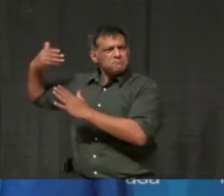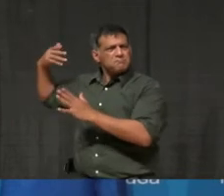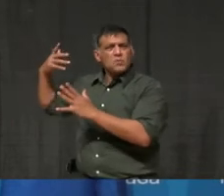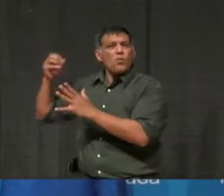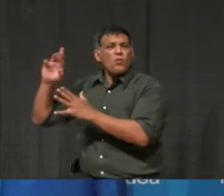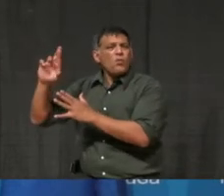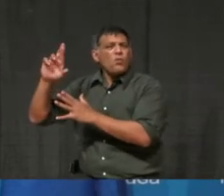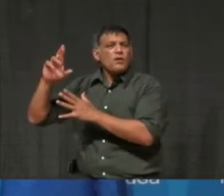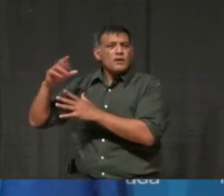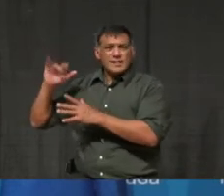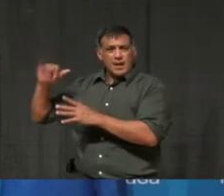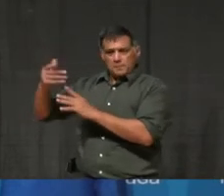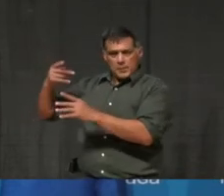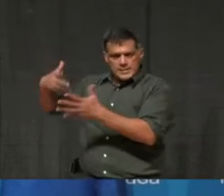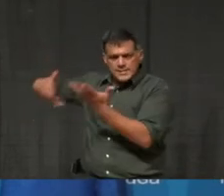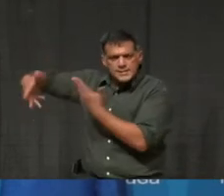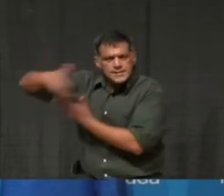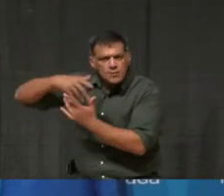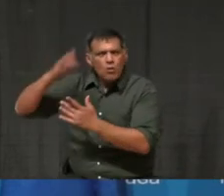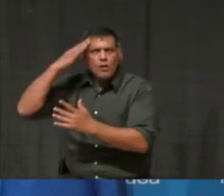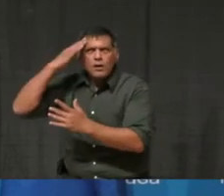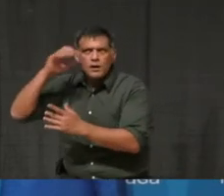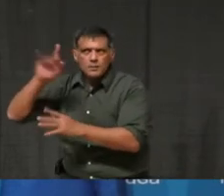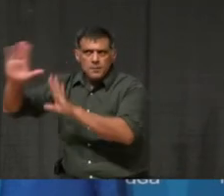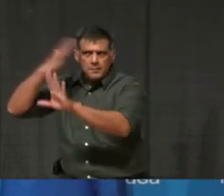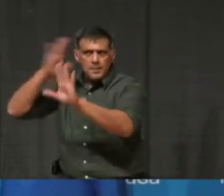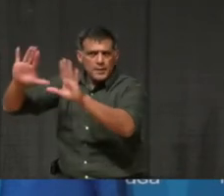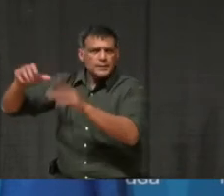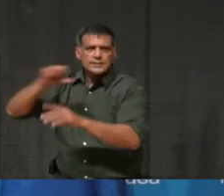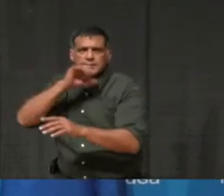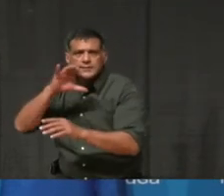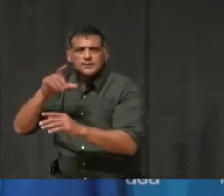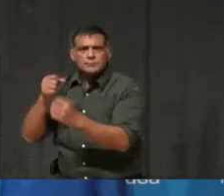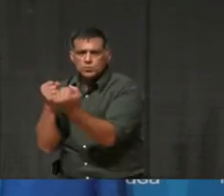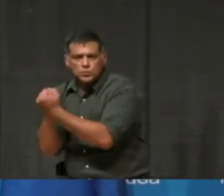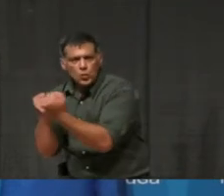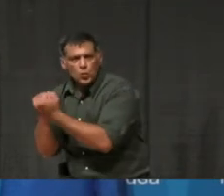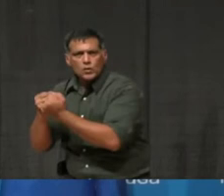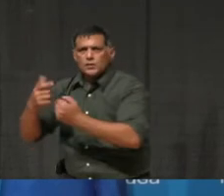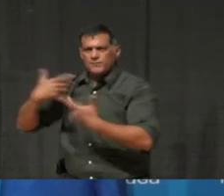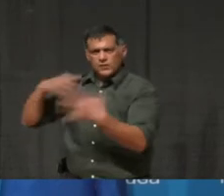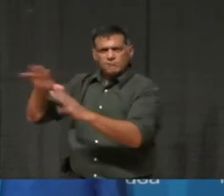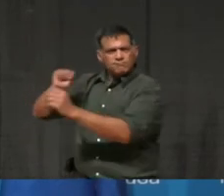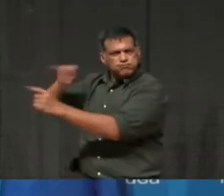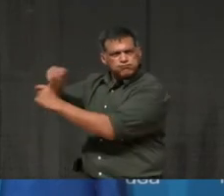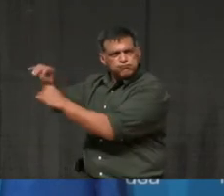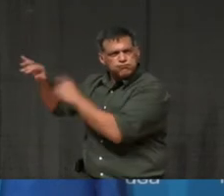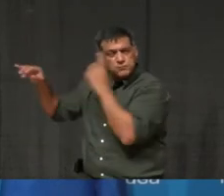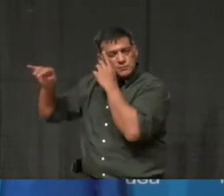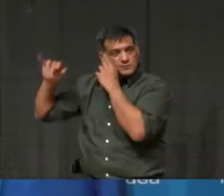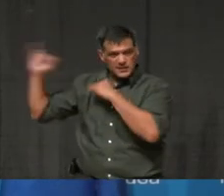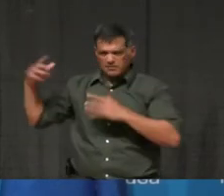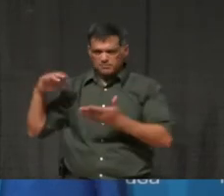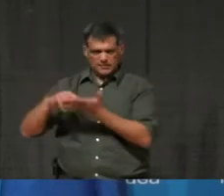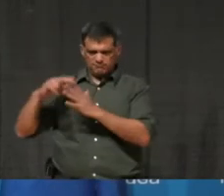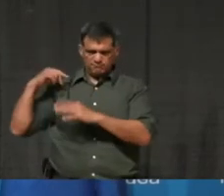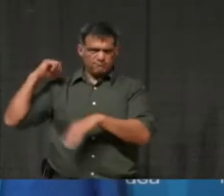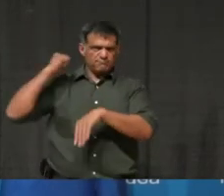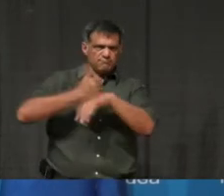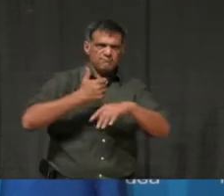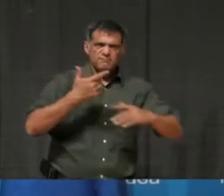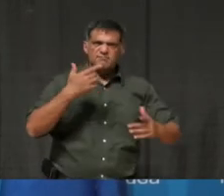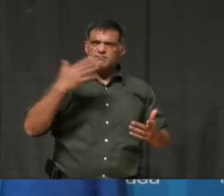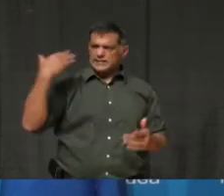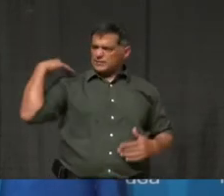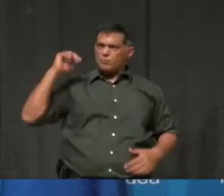assist others. Maybe we knew a senior that needed us to drop off some groceries or prepared meals for them. So, remember that time